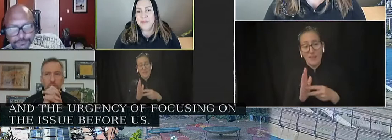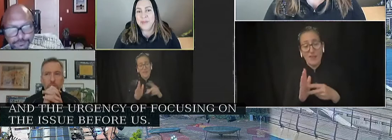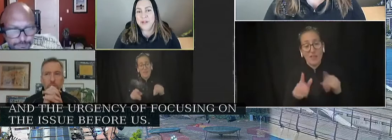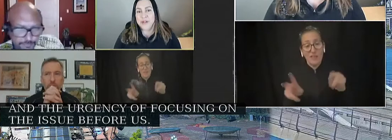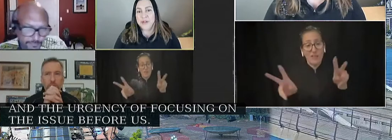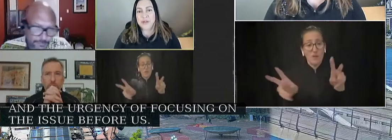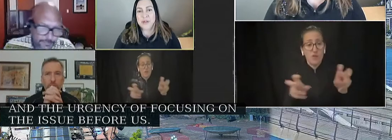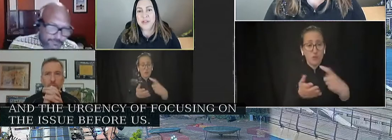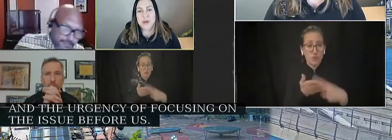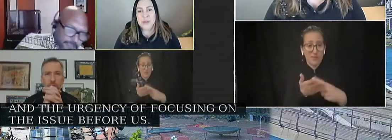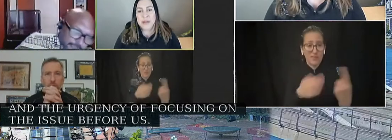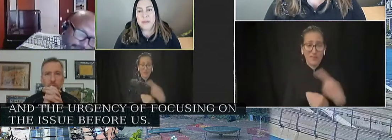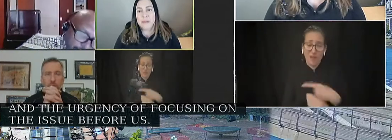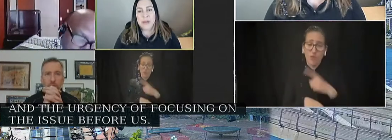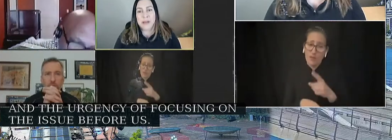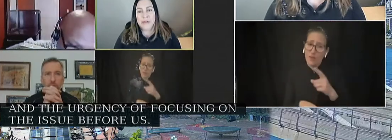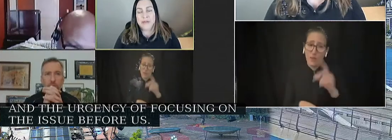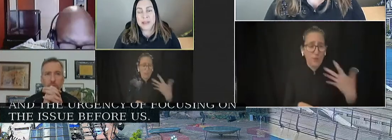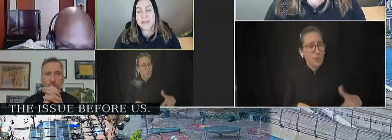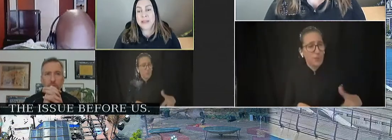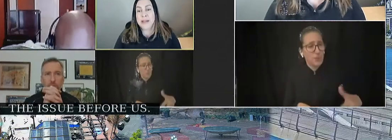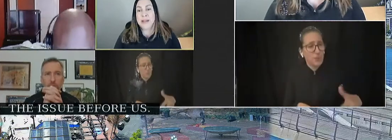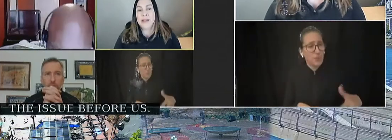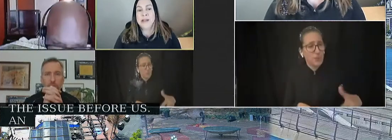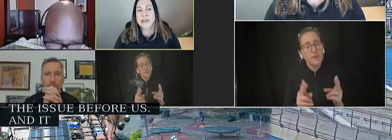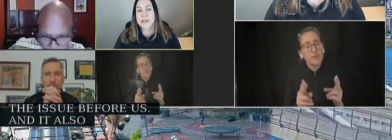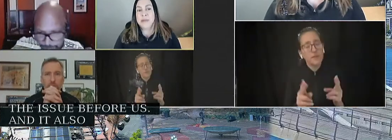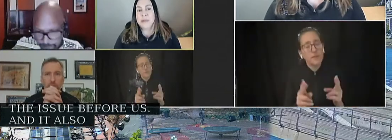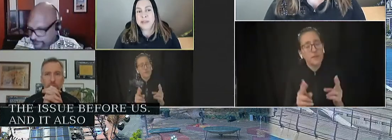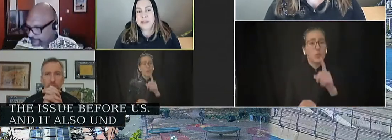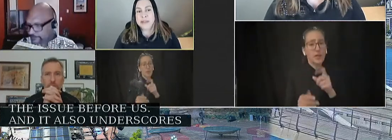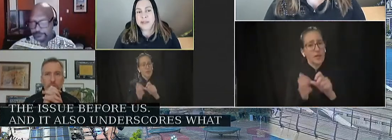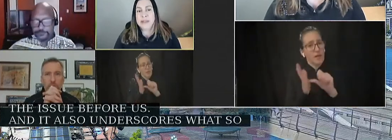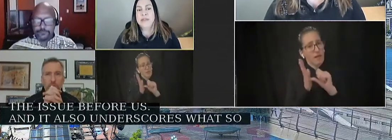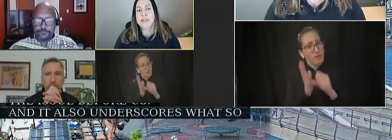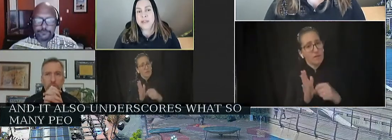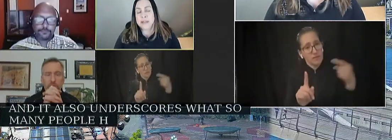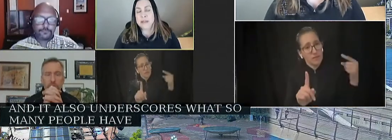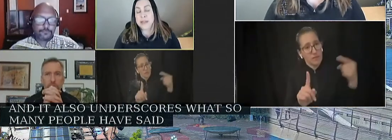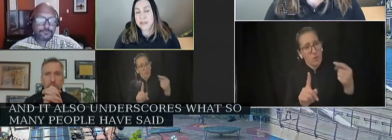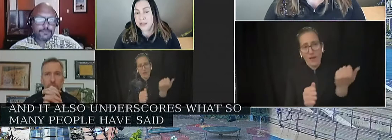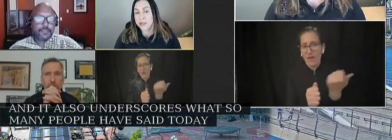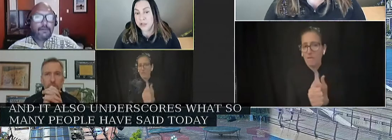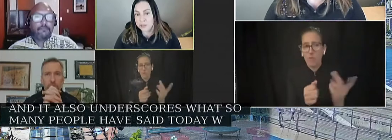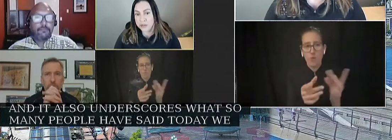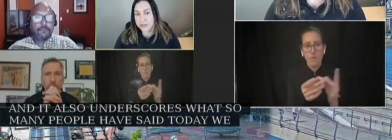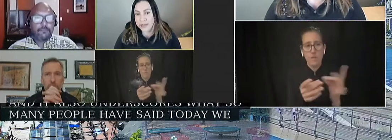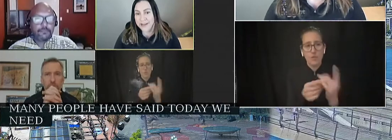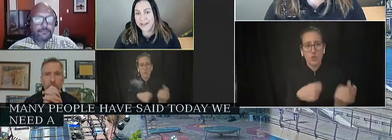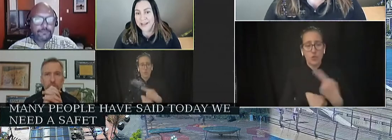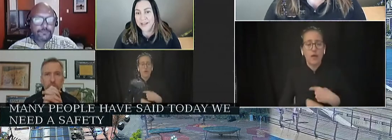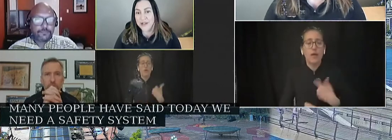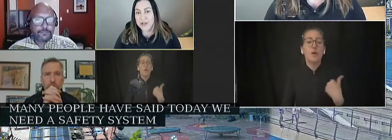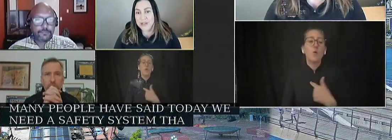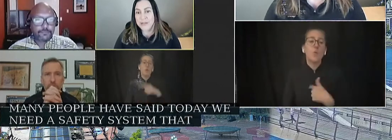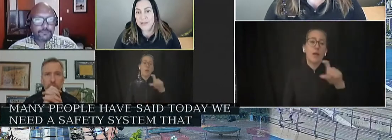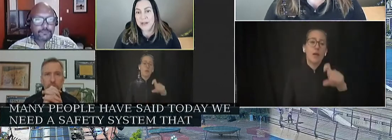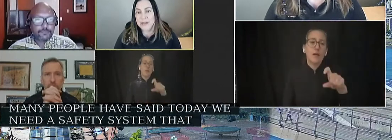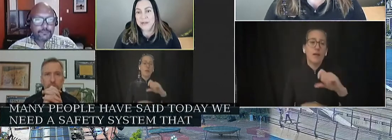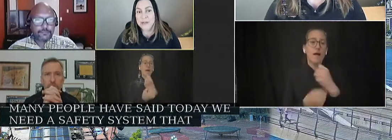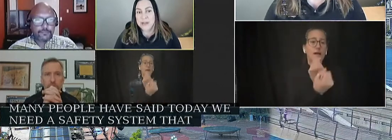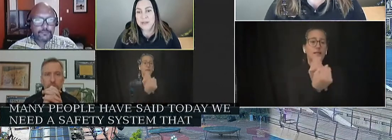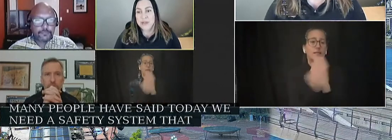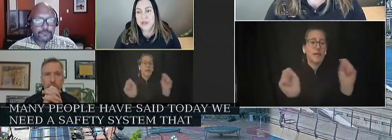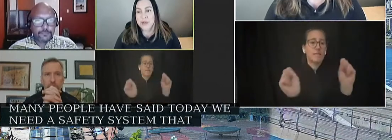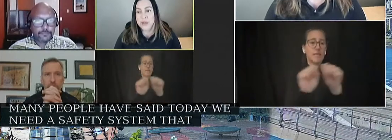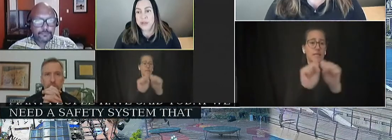underscores what so many people have said today is that we need a safety system that centers community, is trusted